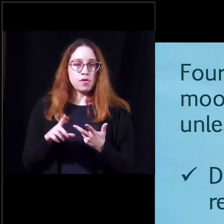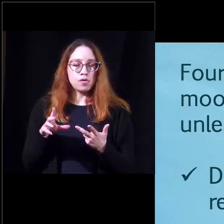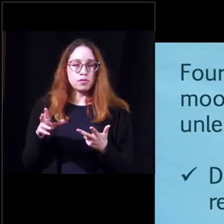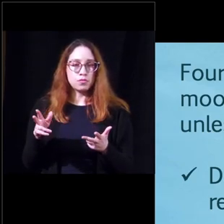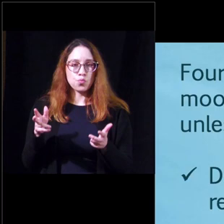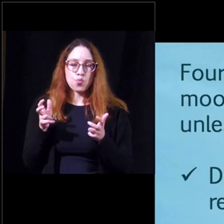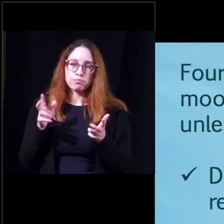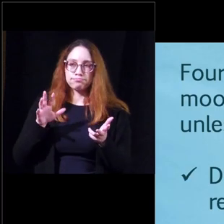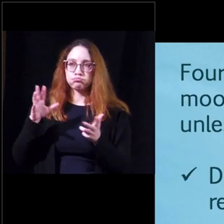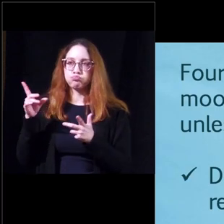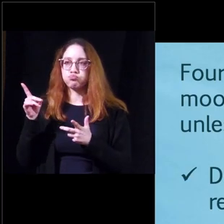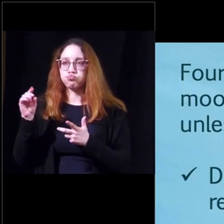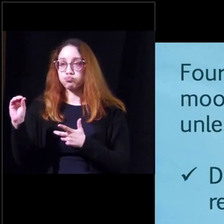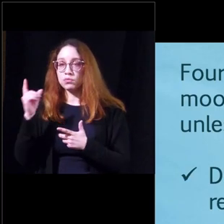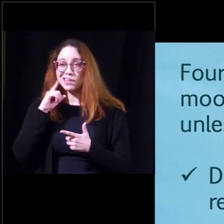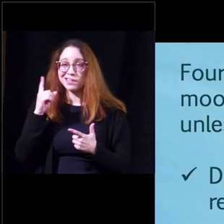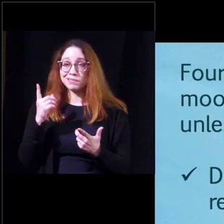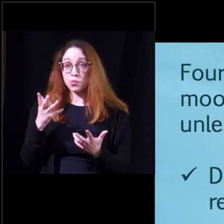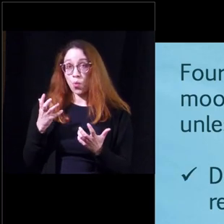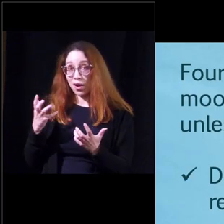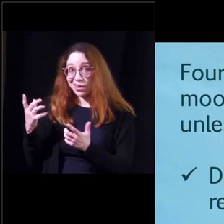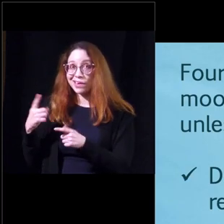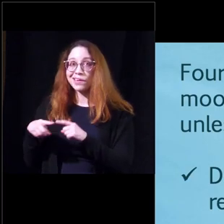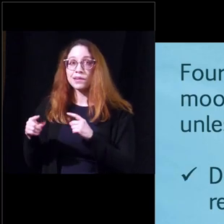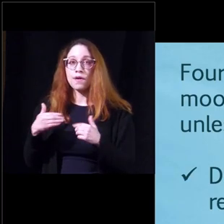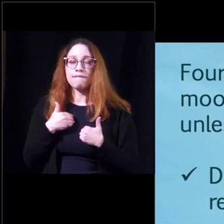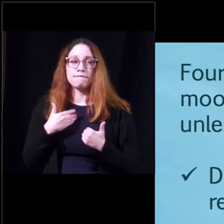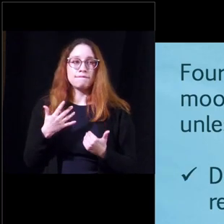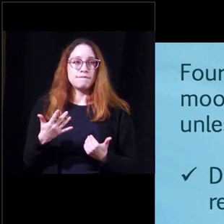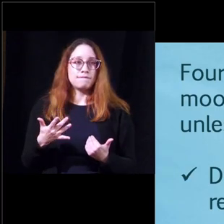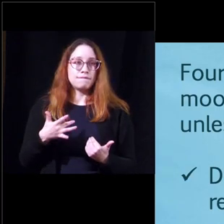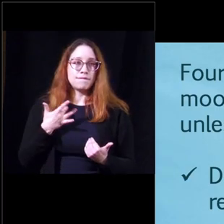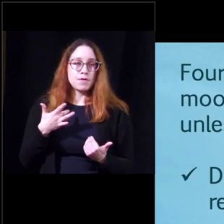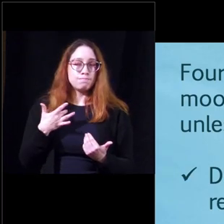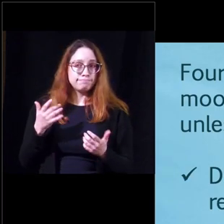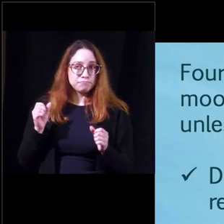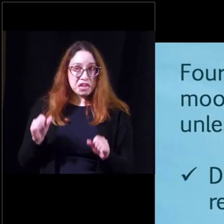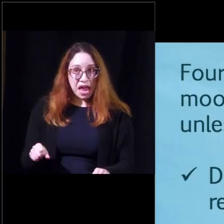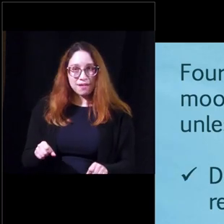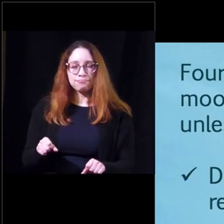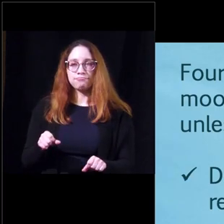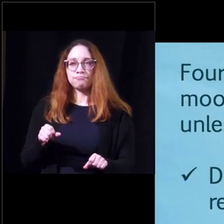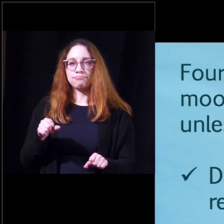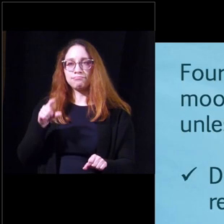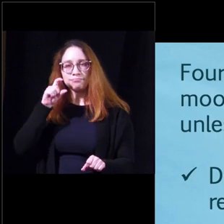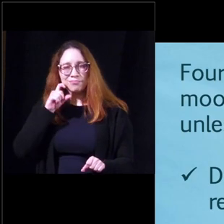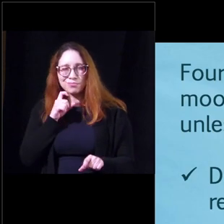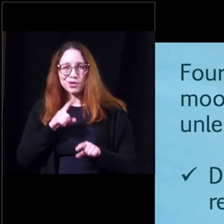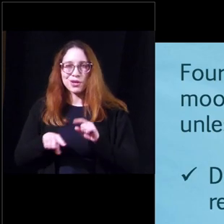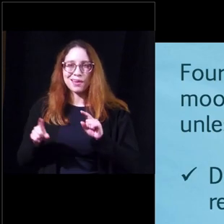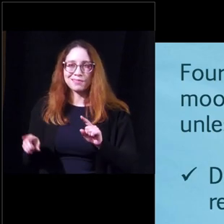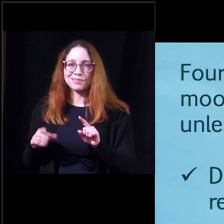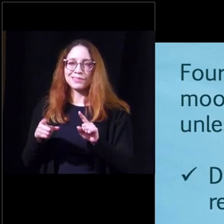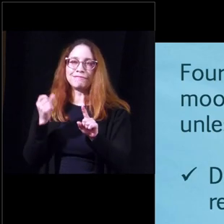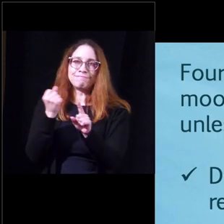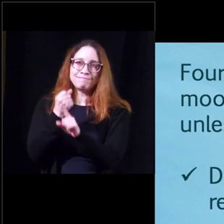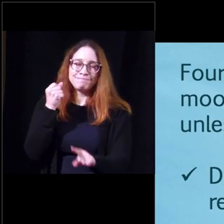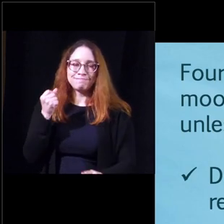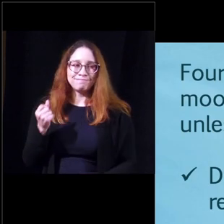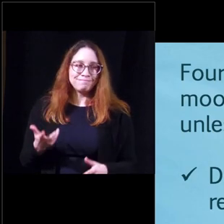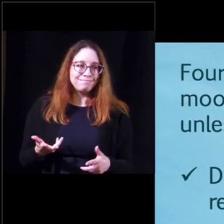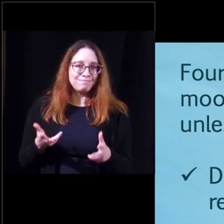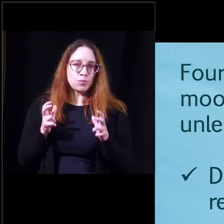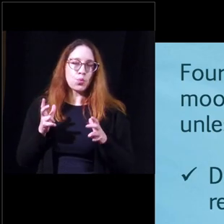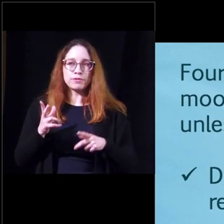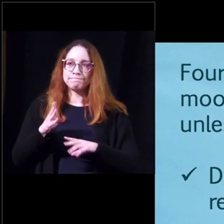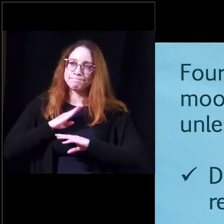disorder is that you're in the mood and you have the uh the ability but you're not able to reach climax or